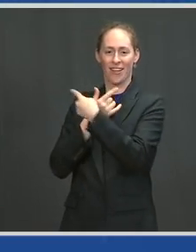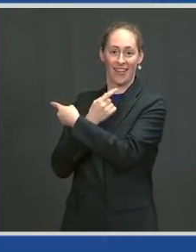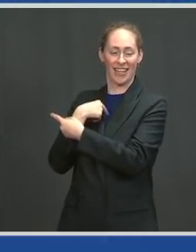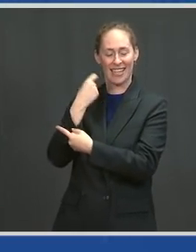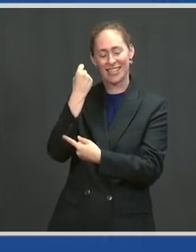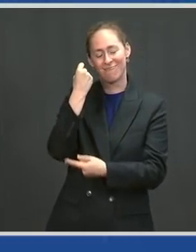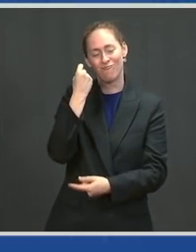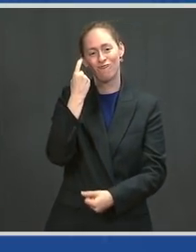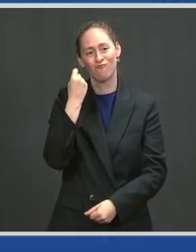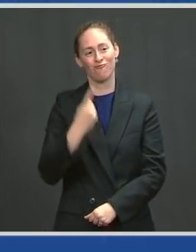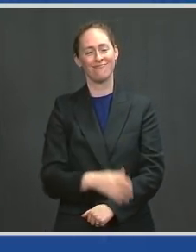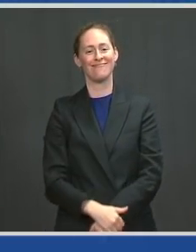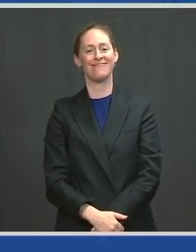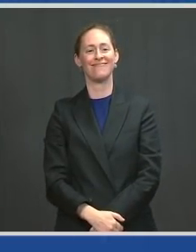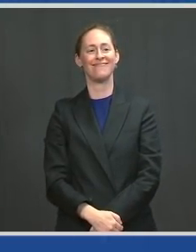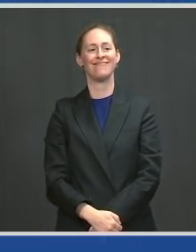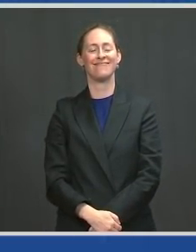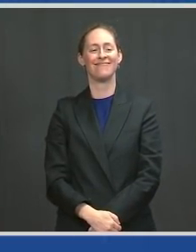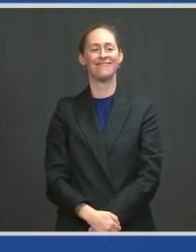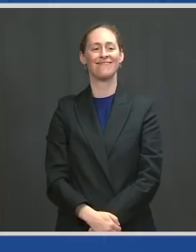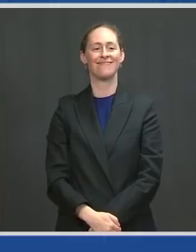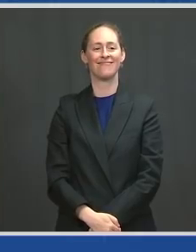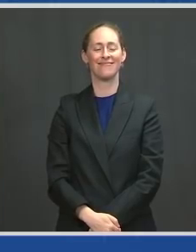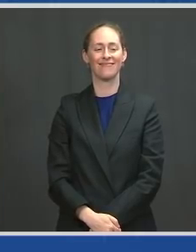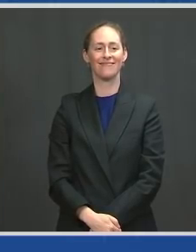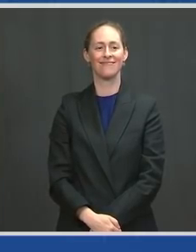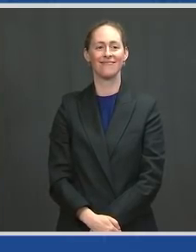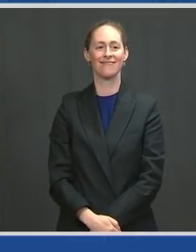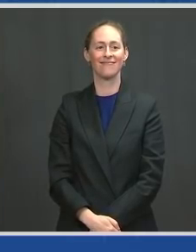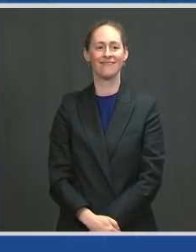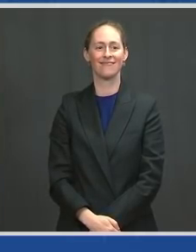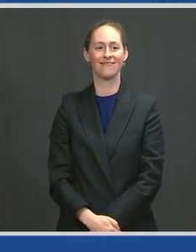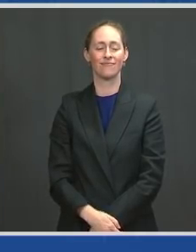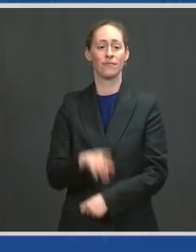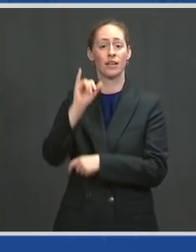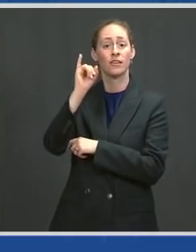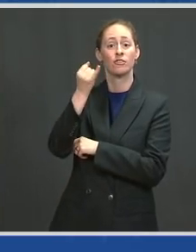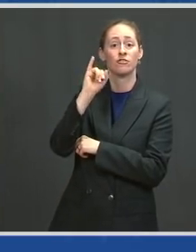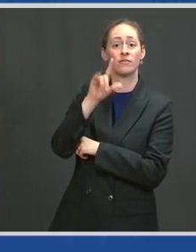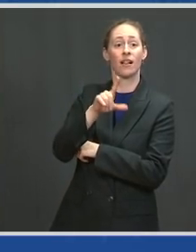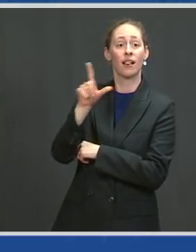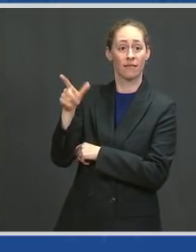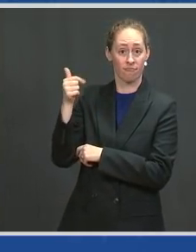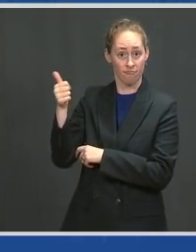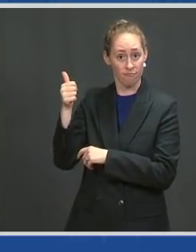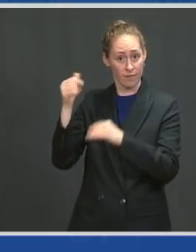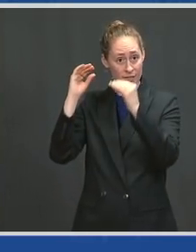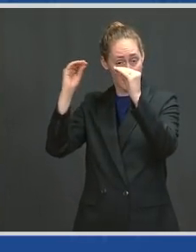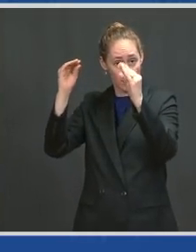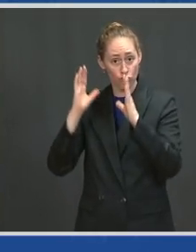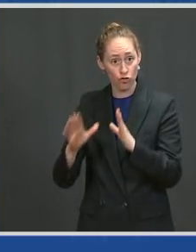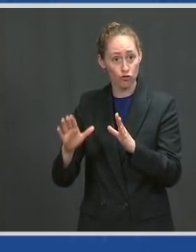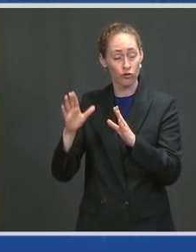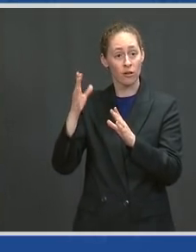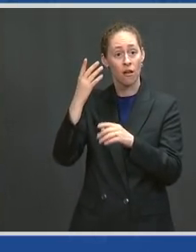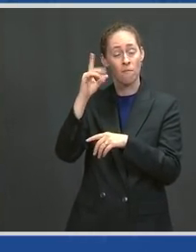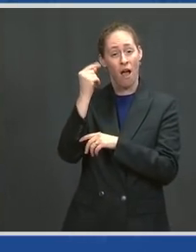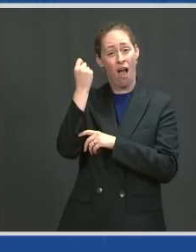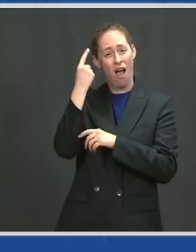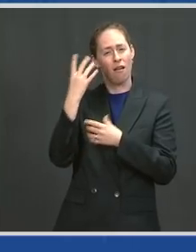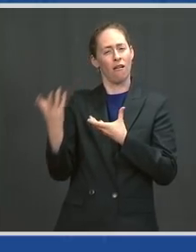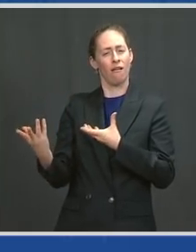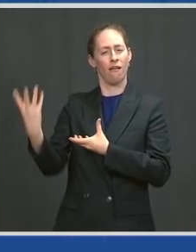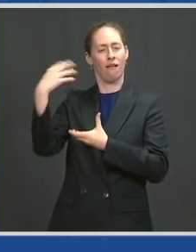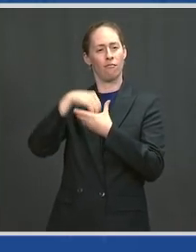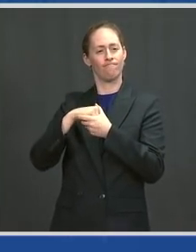teaching is not what Jill does. Teaching is who she is. And she's done it her, her whole adult